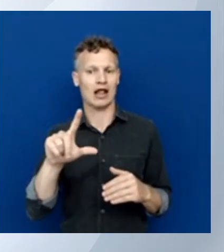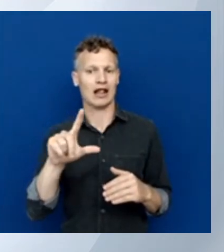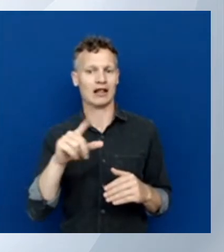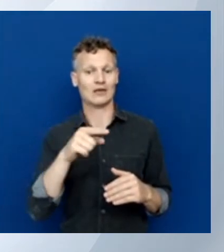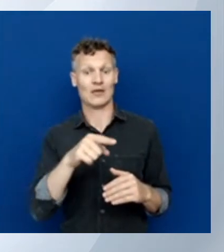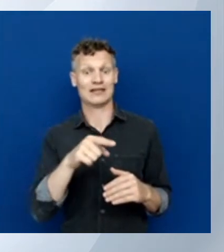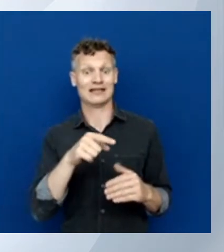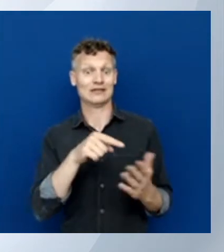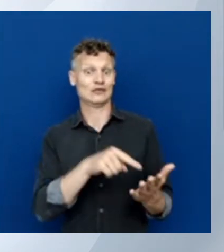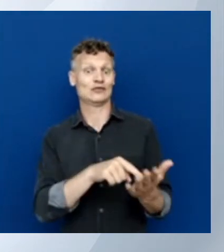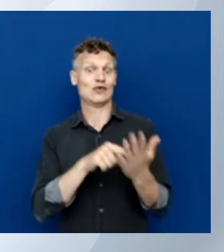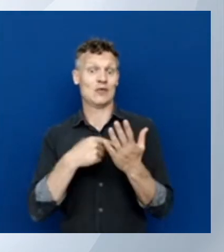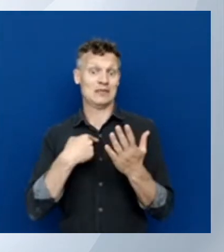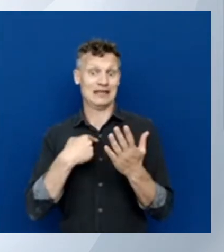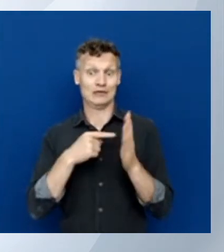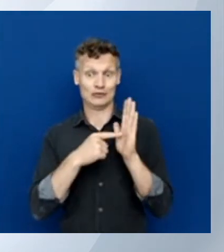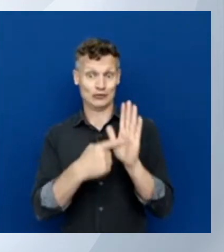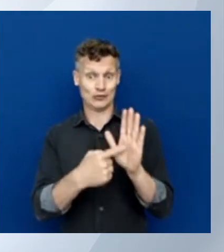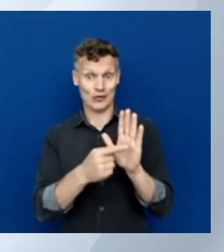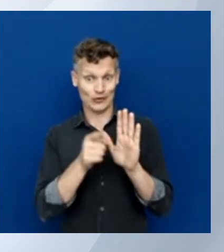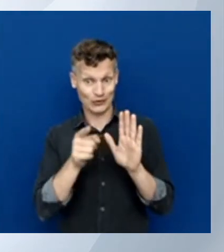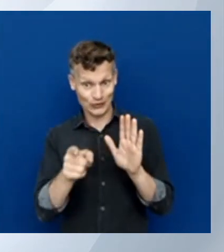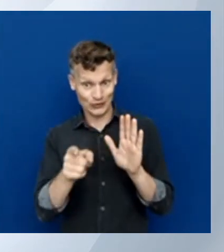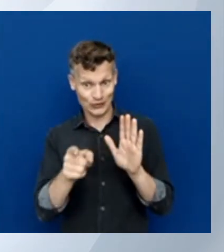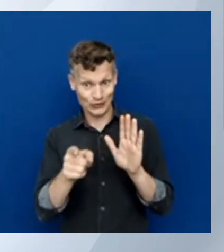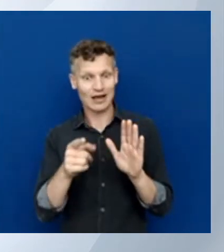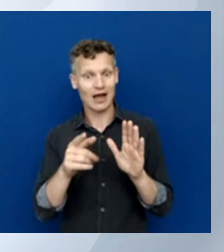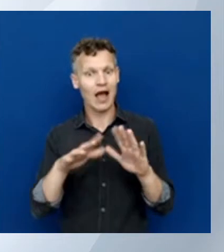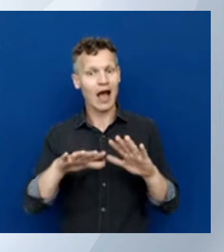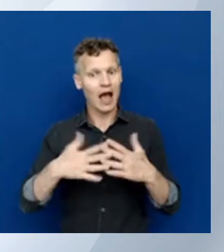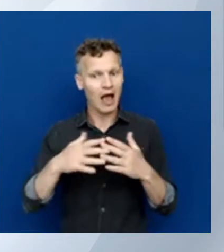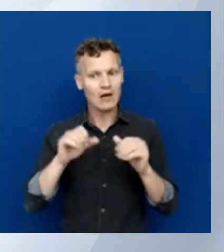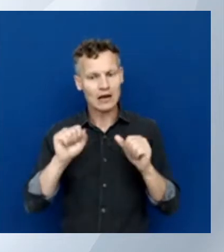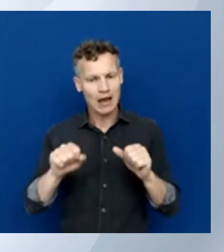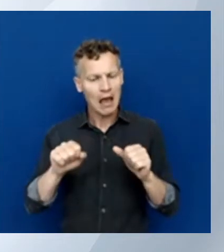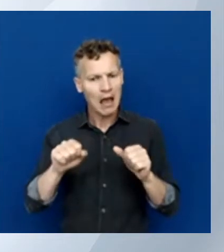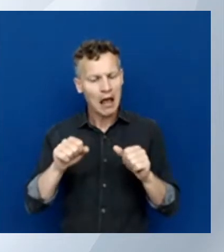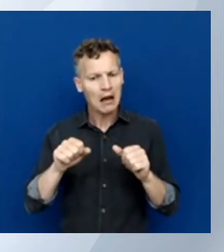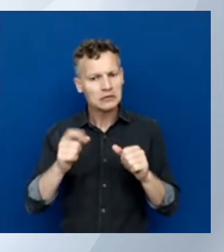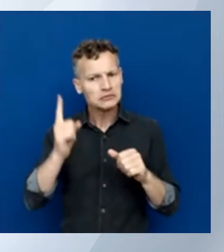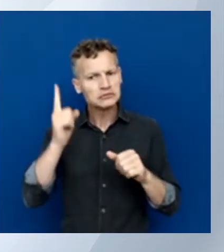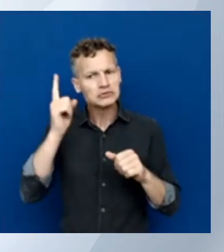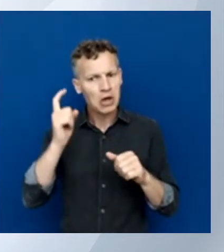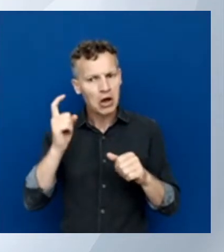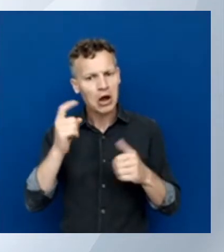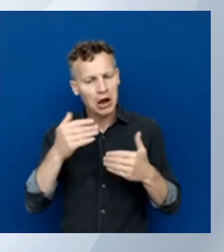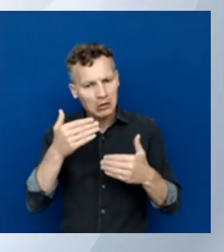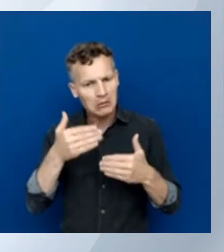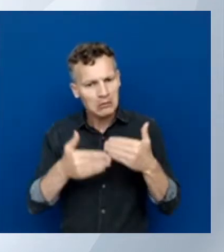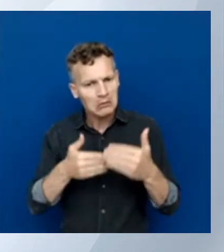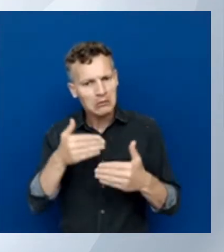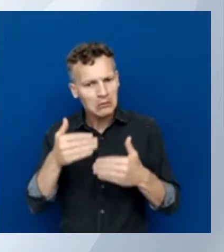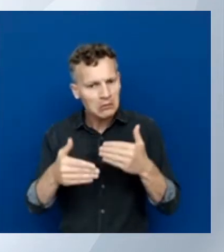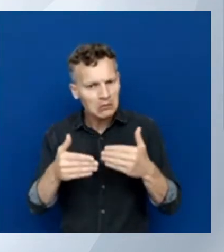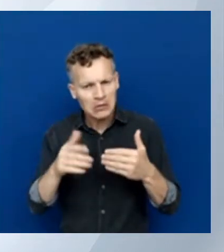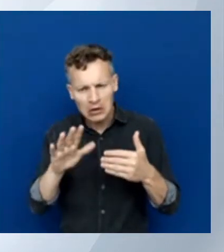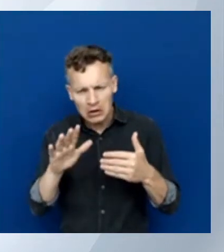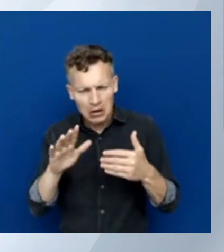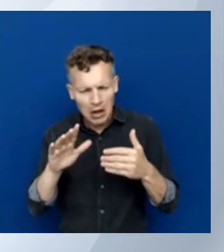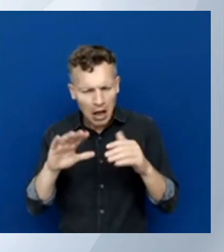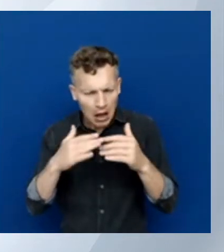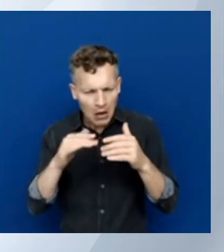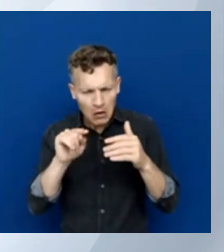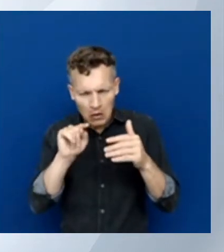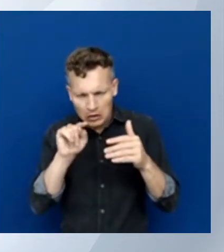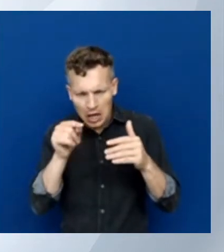you, how you can get into it by using that categories and just figuring it out while you are going.